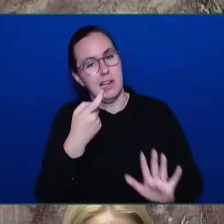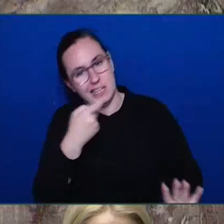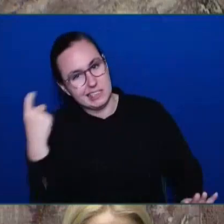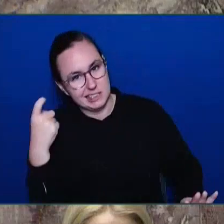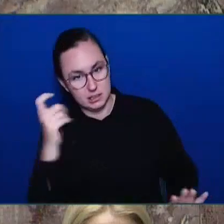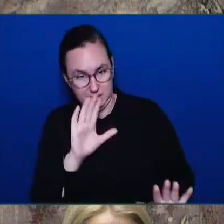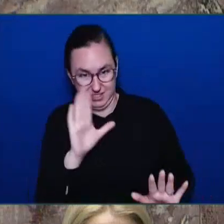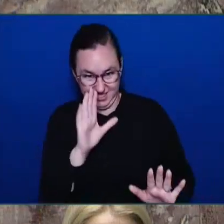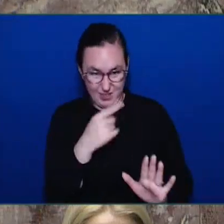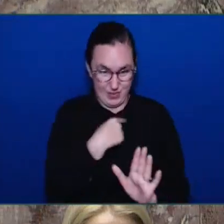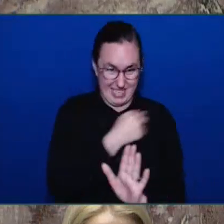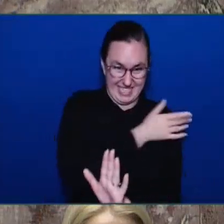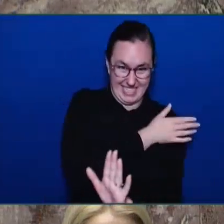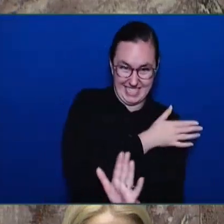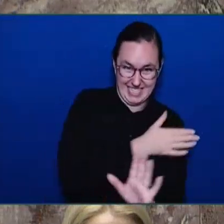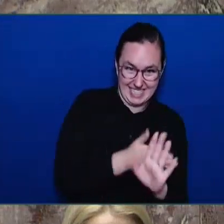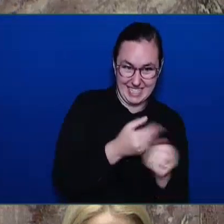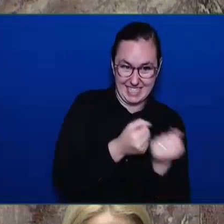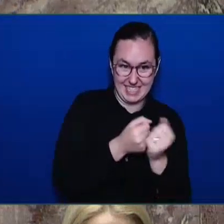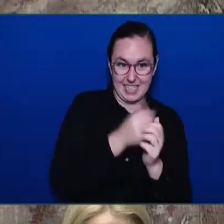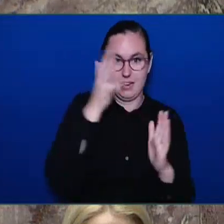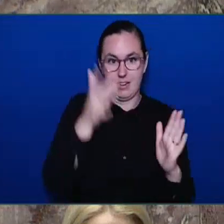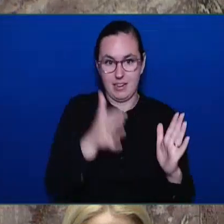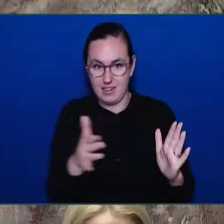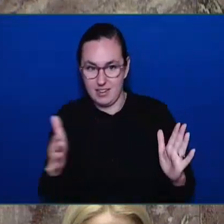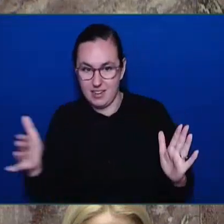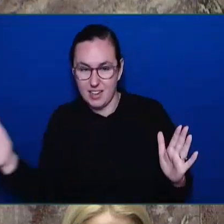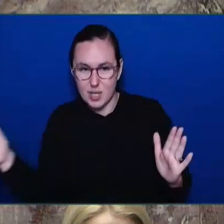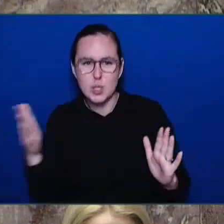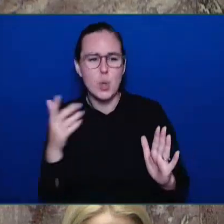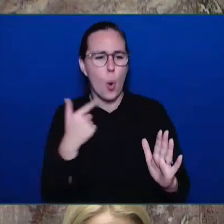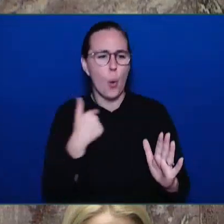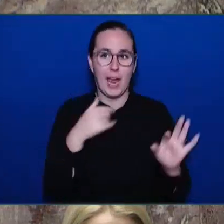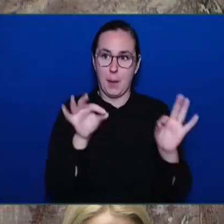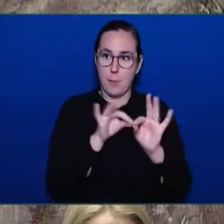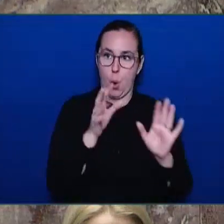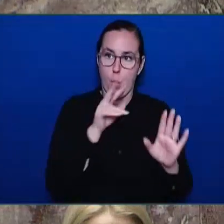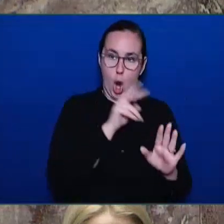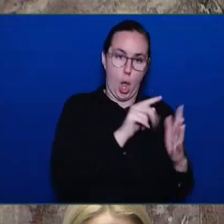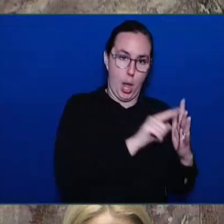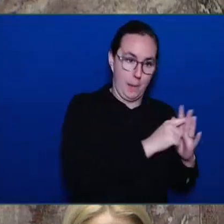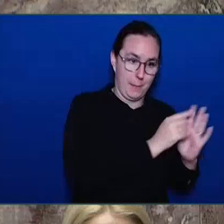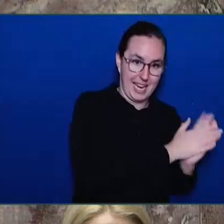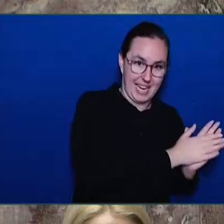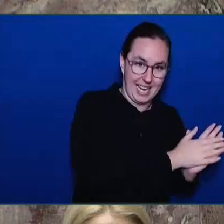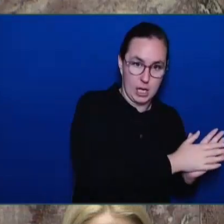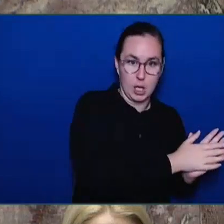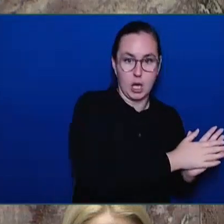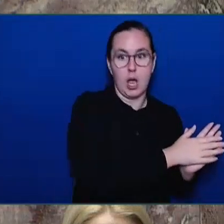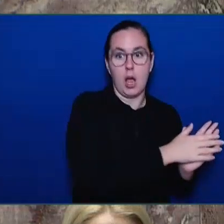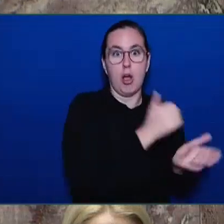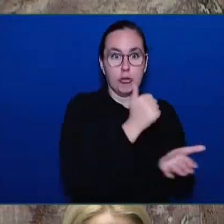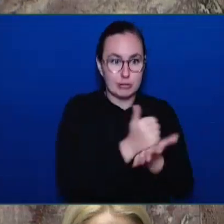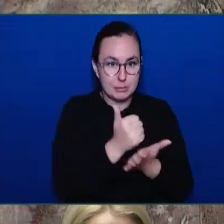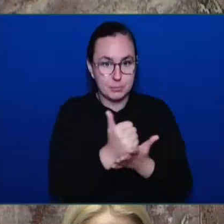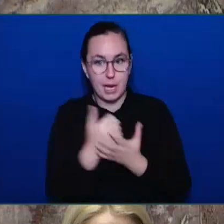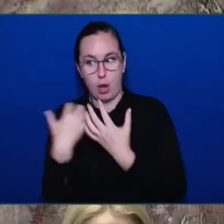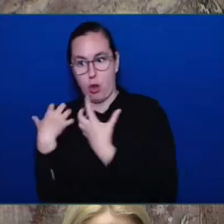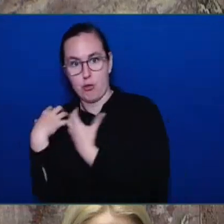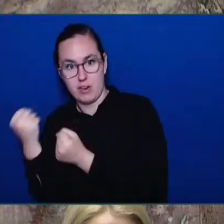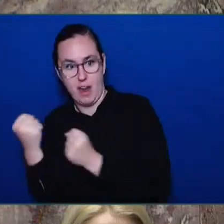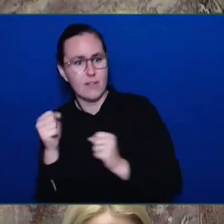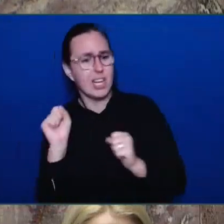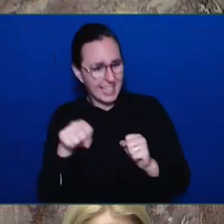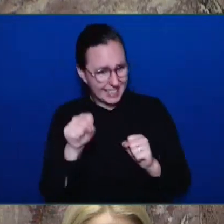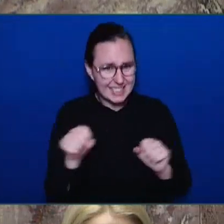the importance of treatment and recovery on that spectrum. It is not helpful to try and create divisions where, in fact, there are none.